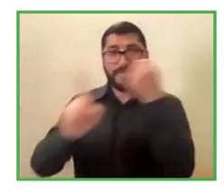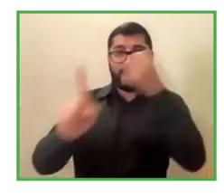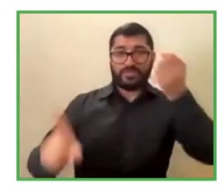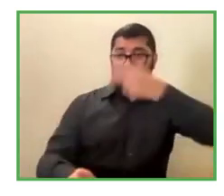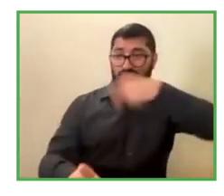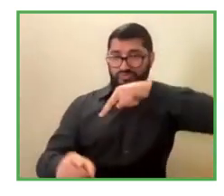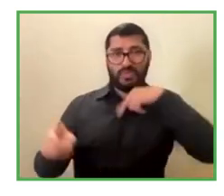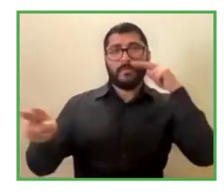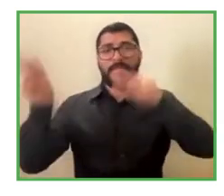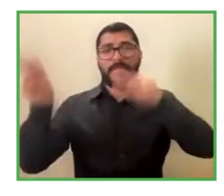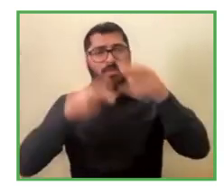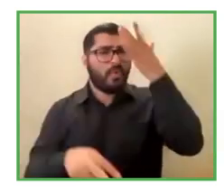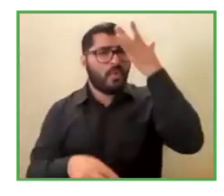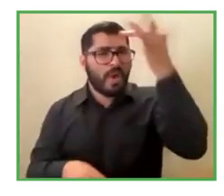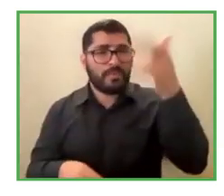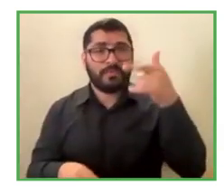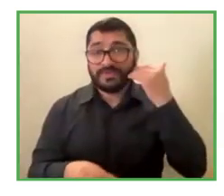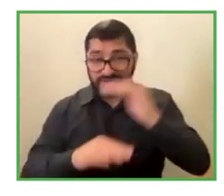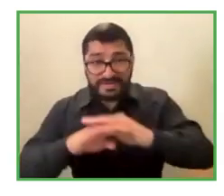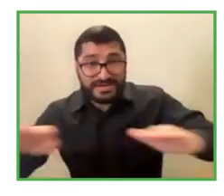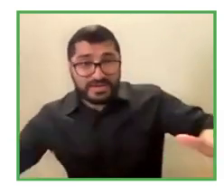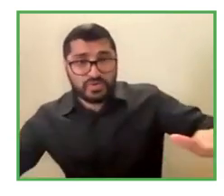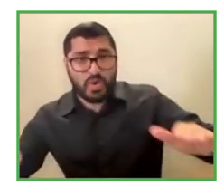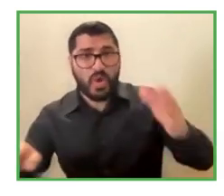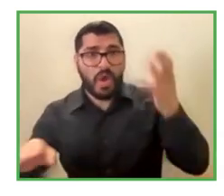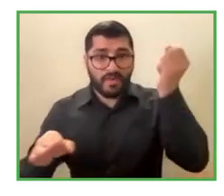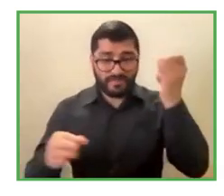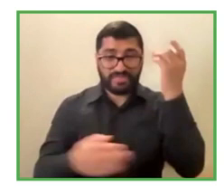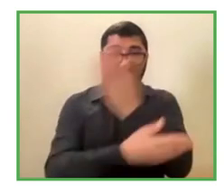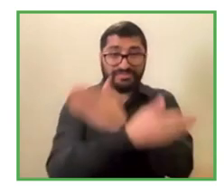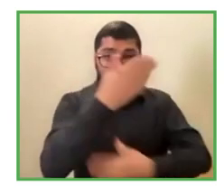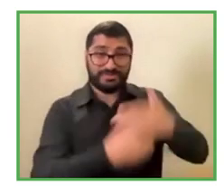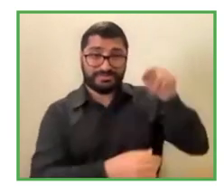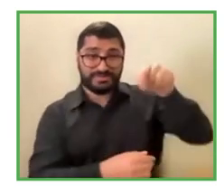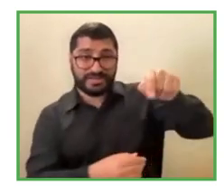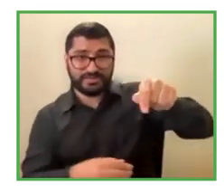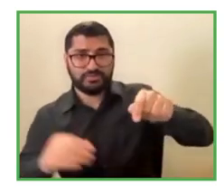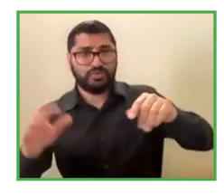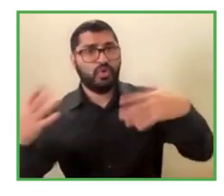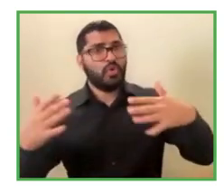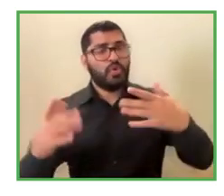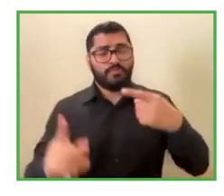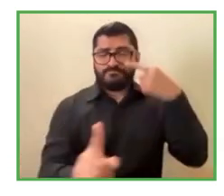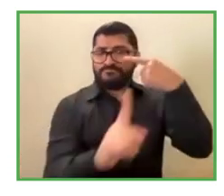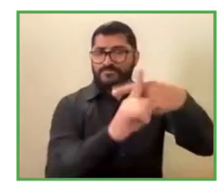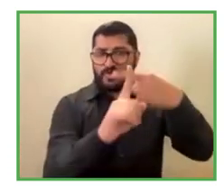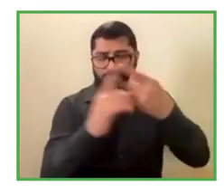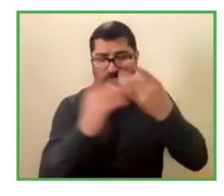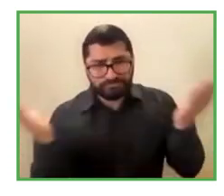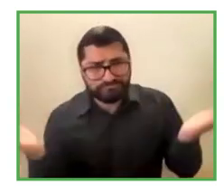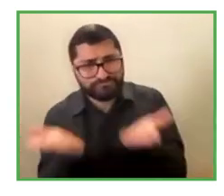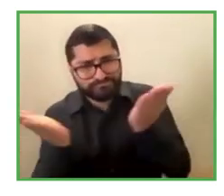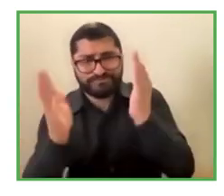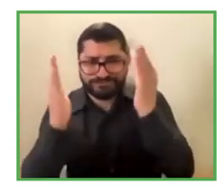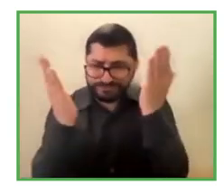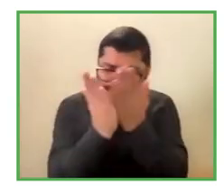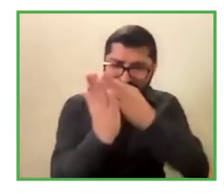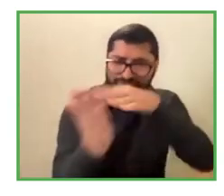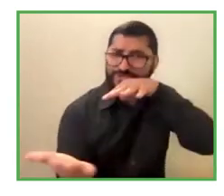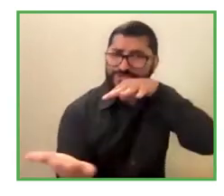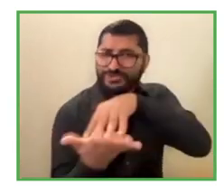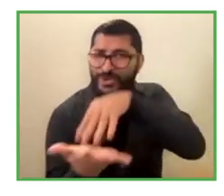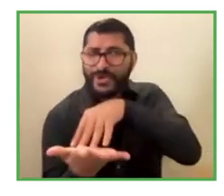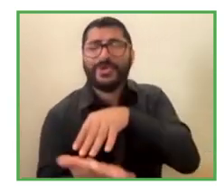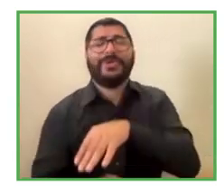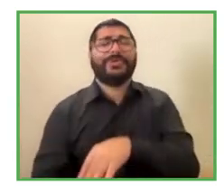are able to study and perform and, you know, score good academic